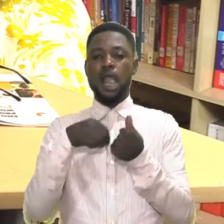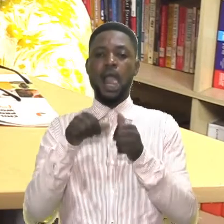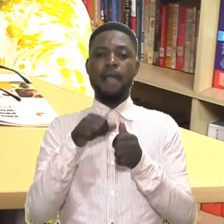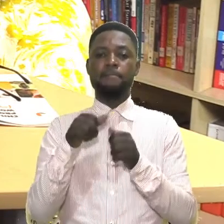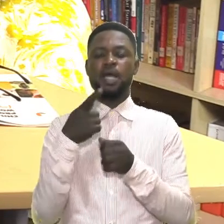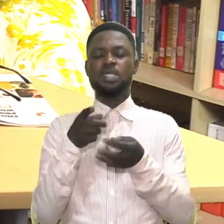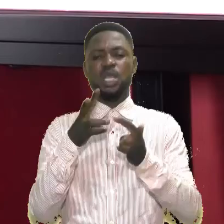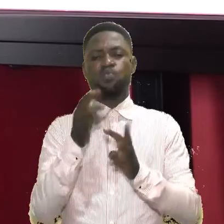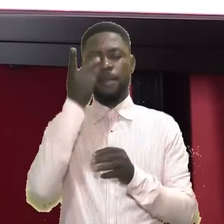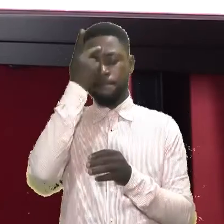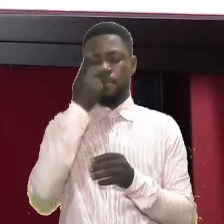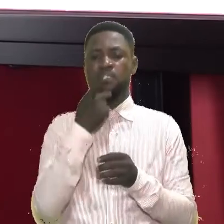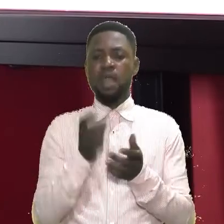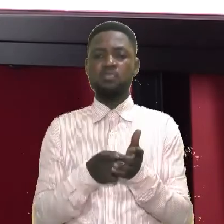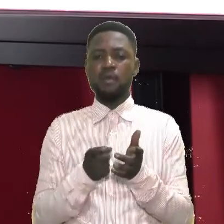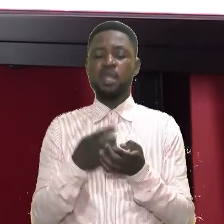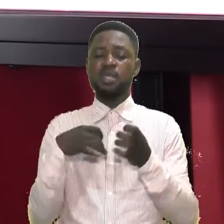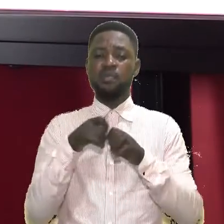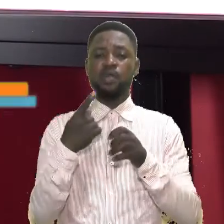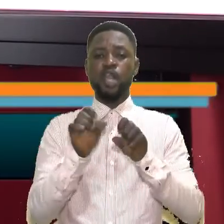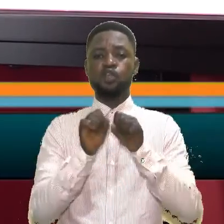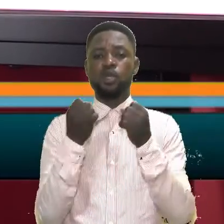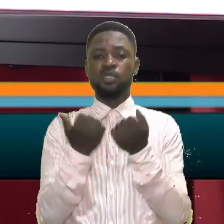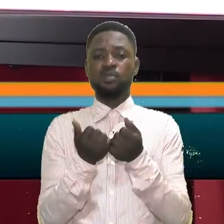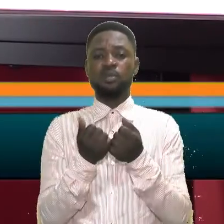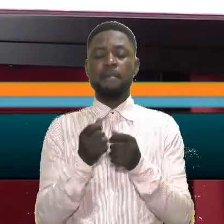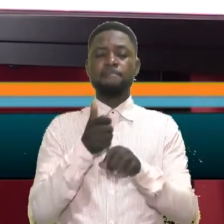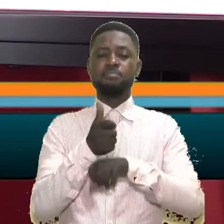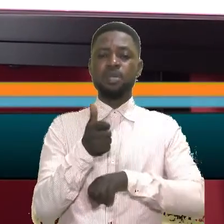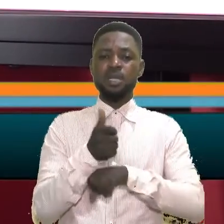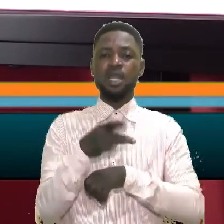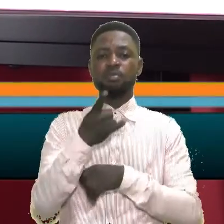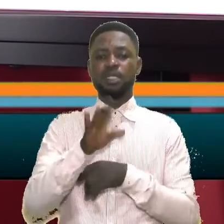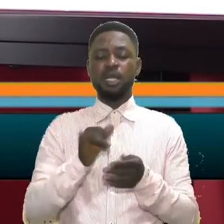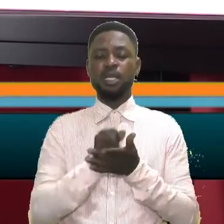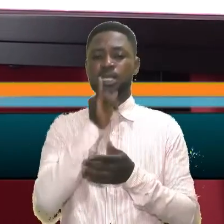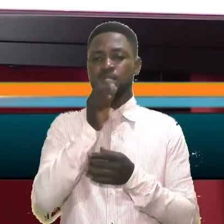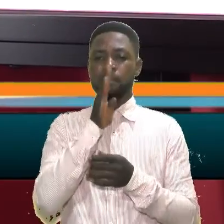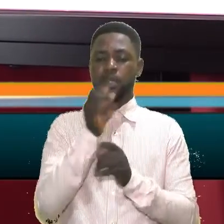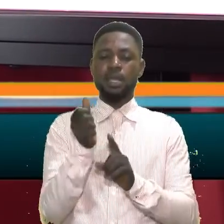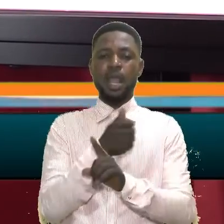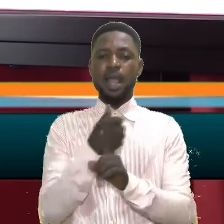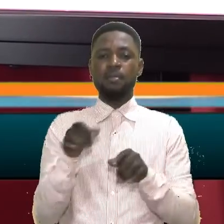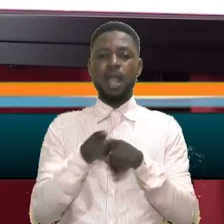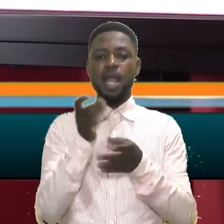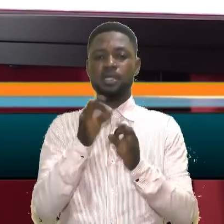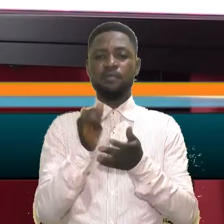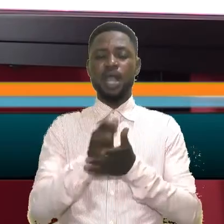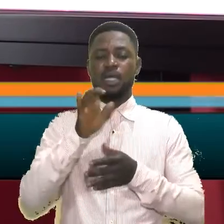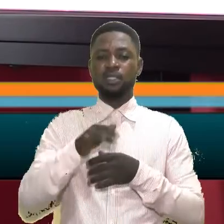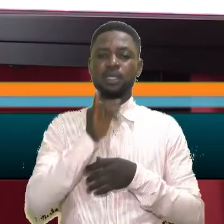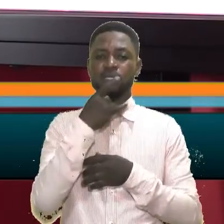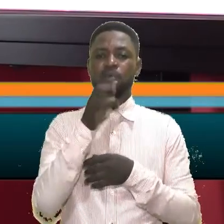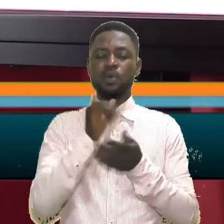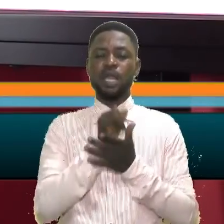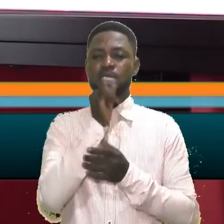the way parents at times, or even the society, blame the child that has been abused as if that